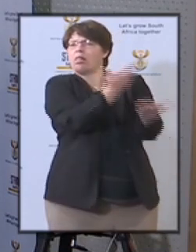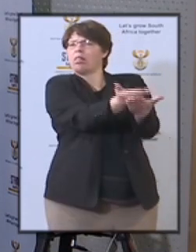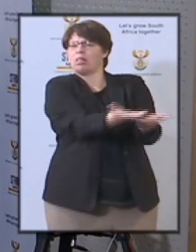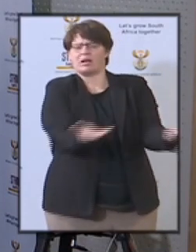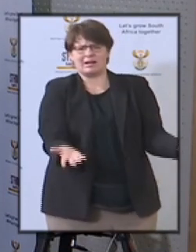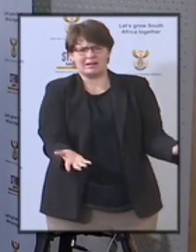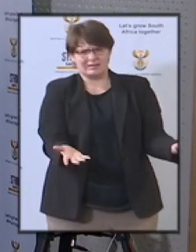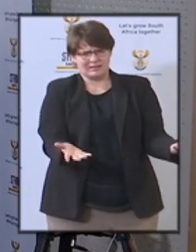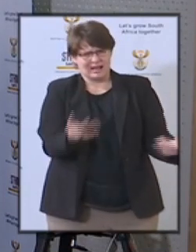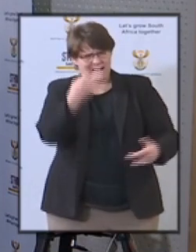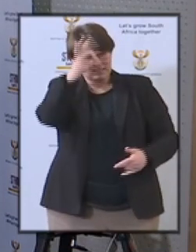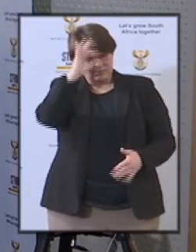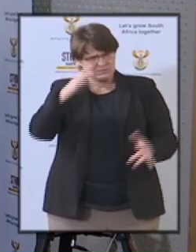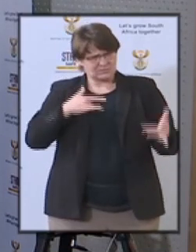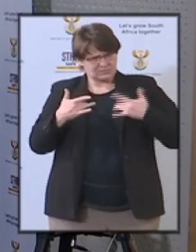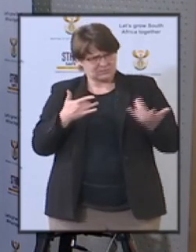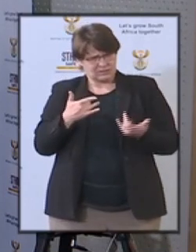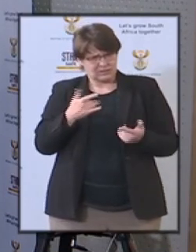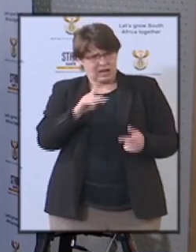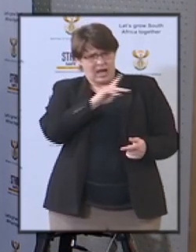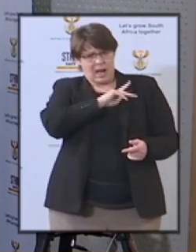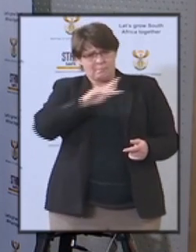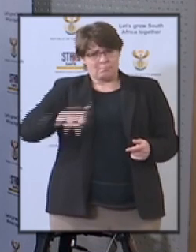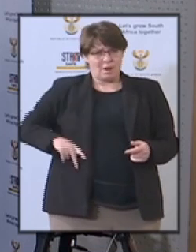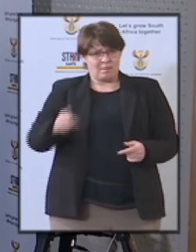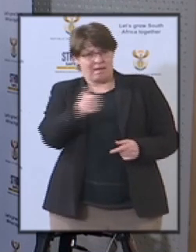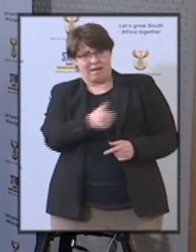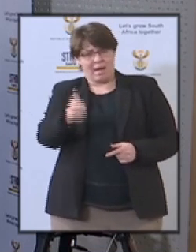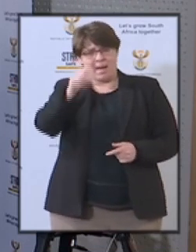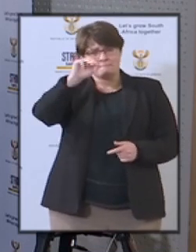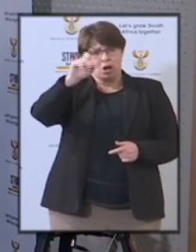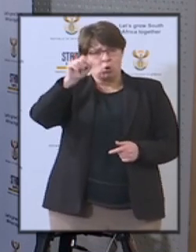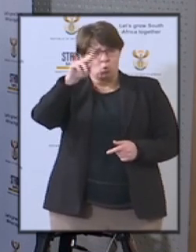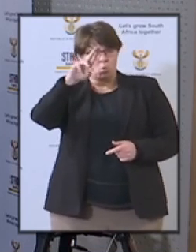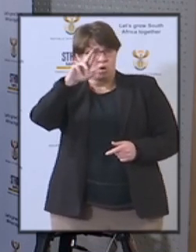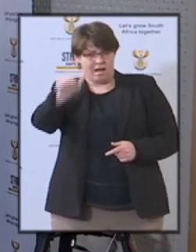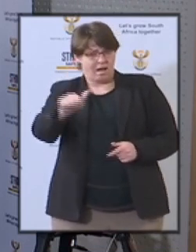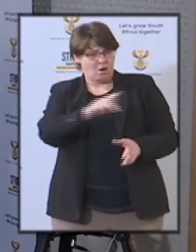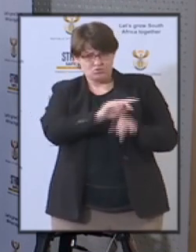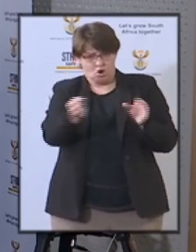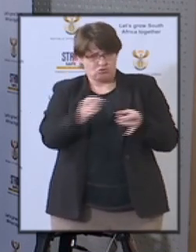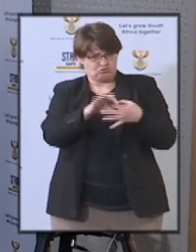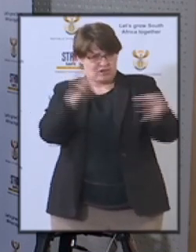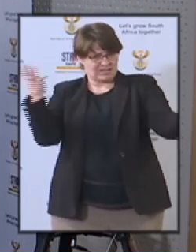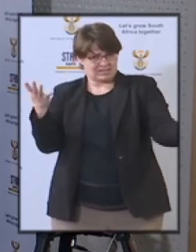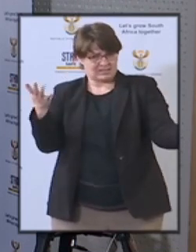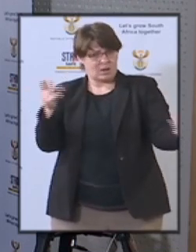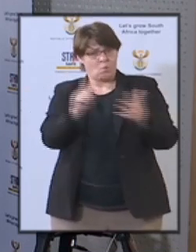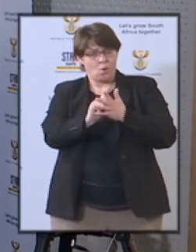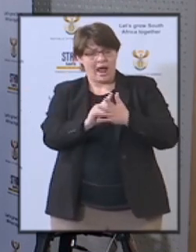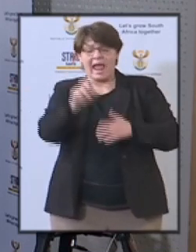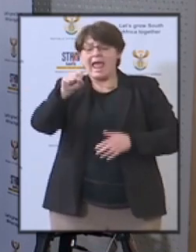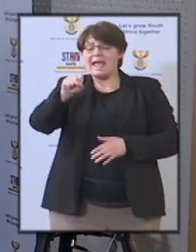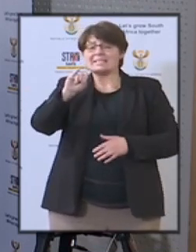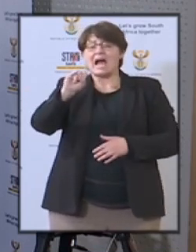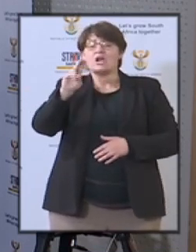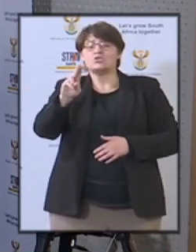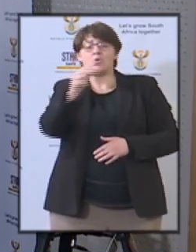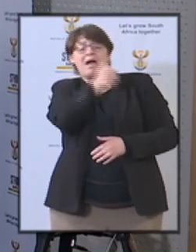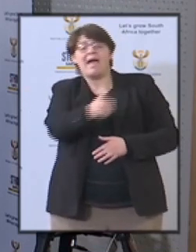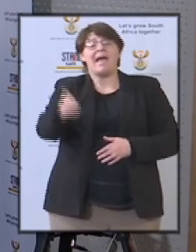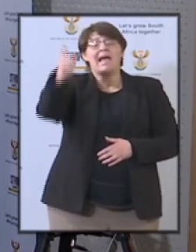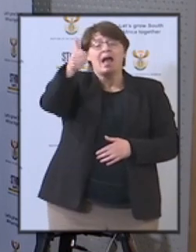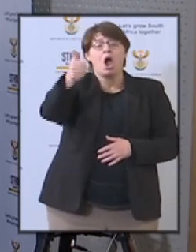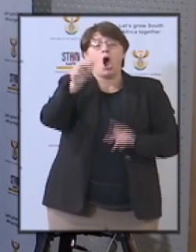that uh trivia makura uh is not releasing that and not acting because the head of the siu said on the national